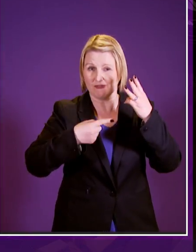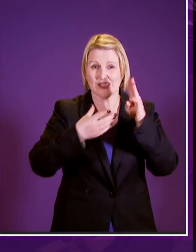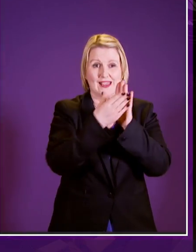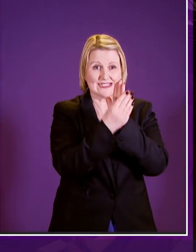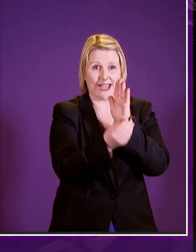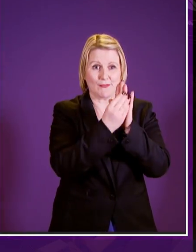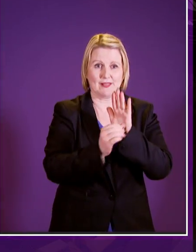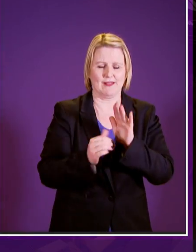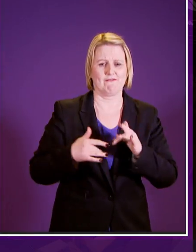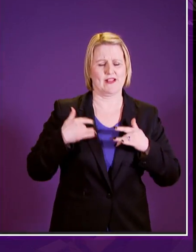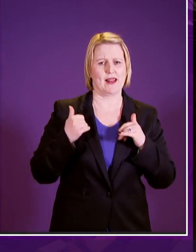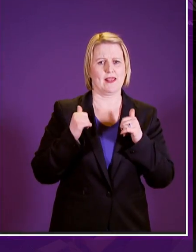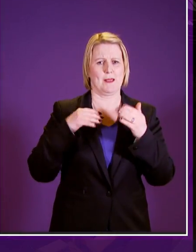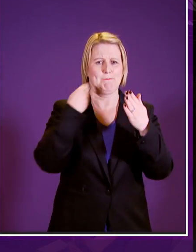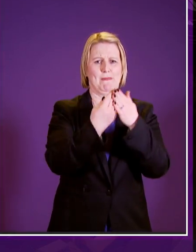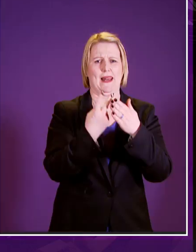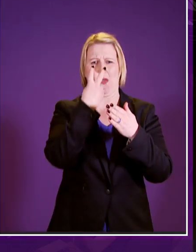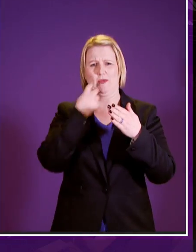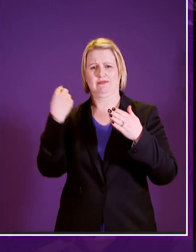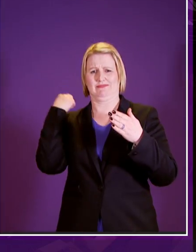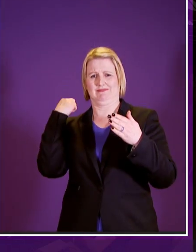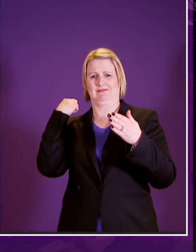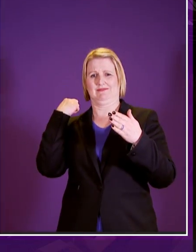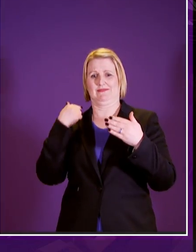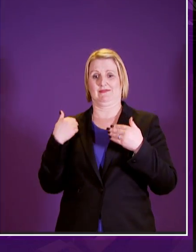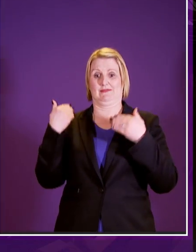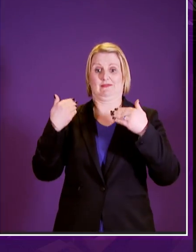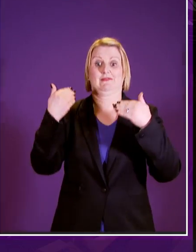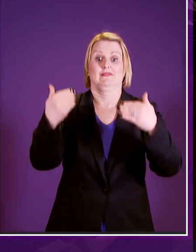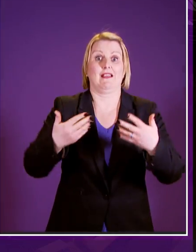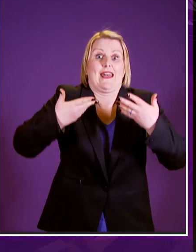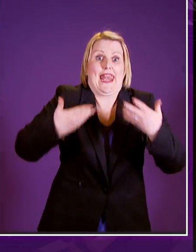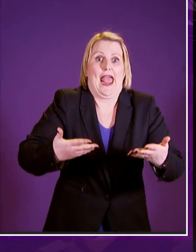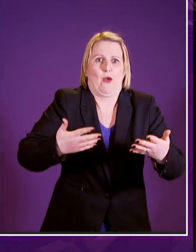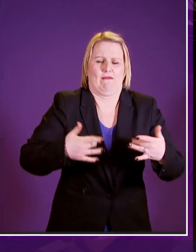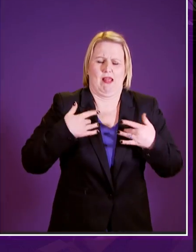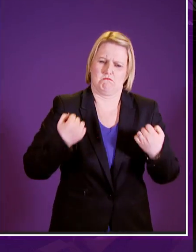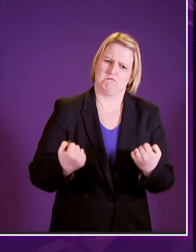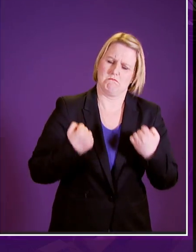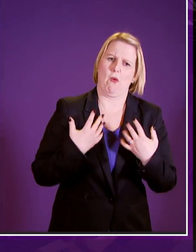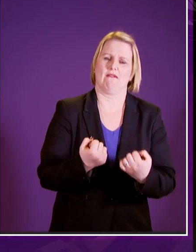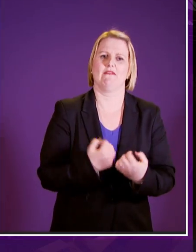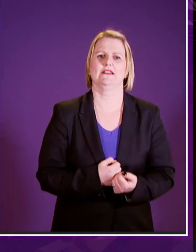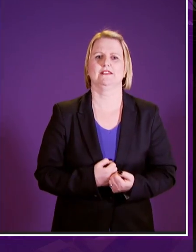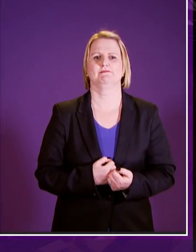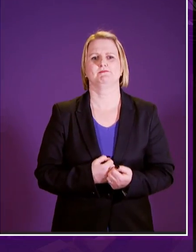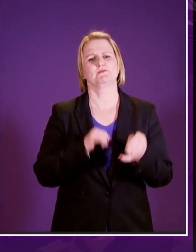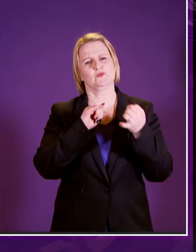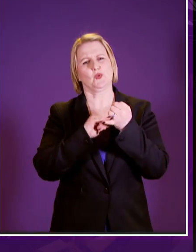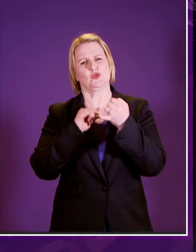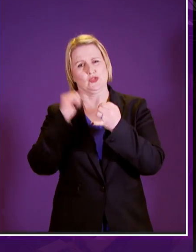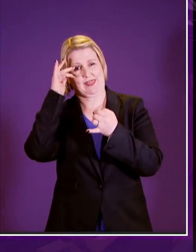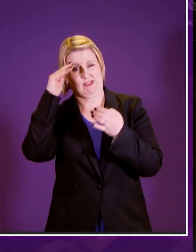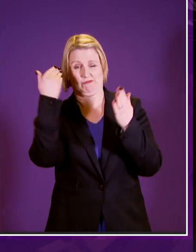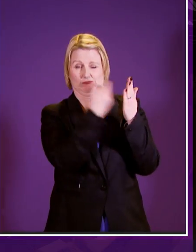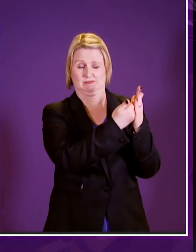where i think the bill is stronger now than it was when it was introduced last year the first example is with regard to the social security principles and we